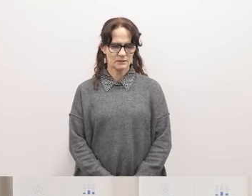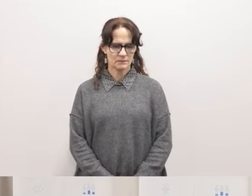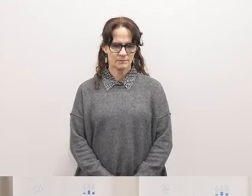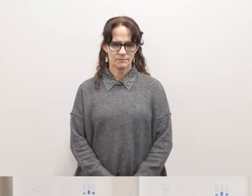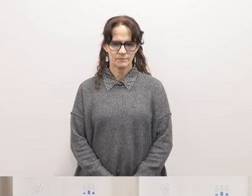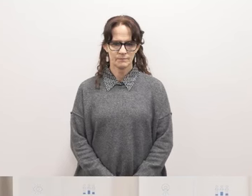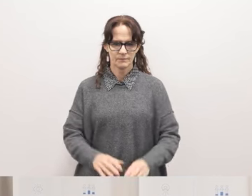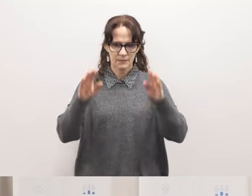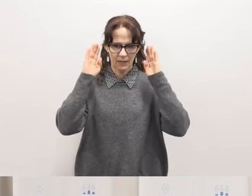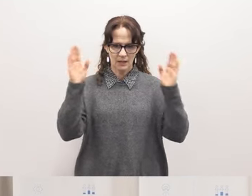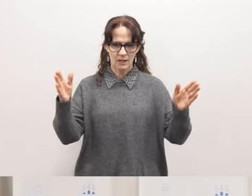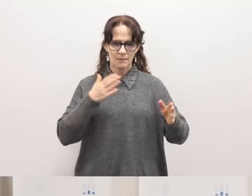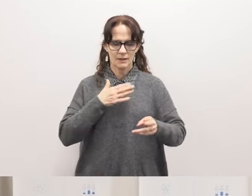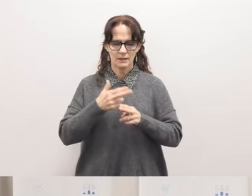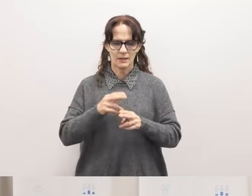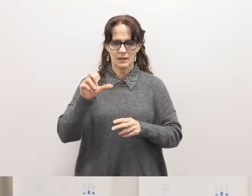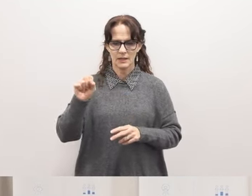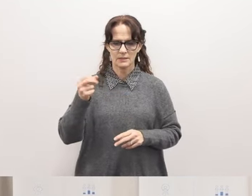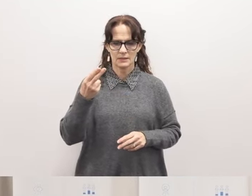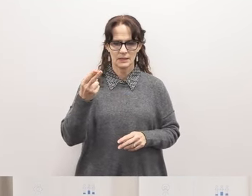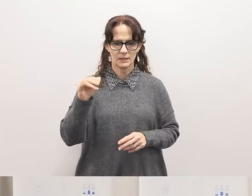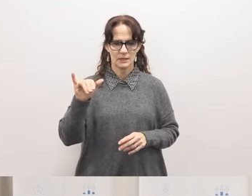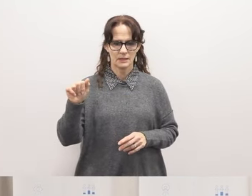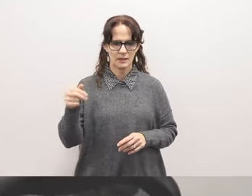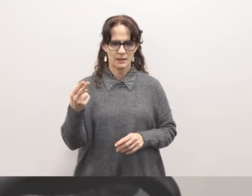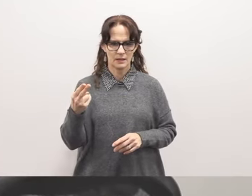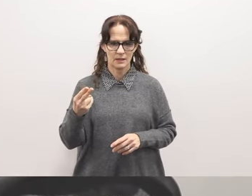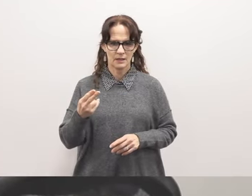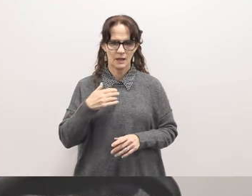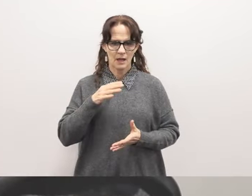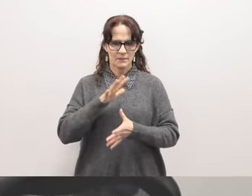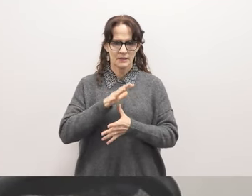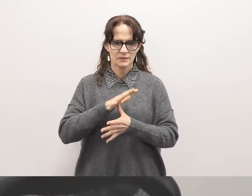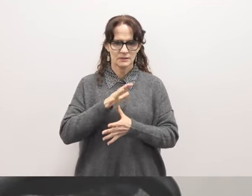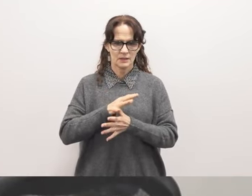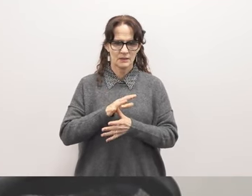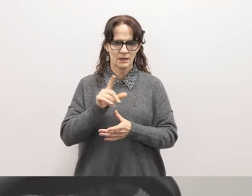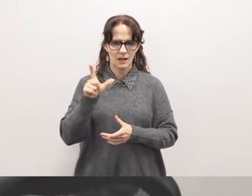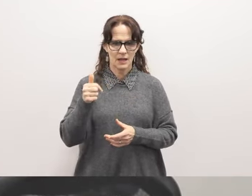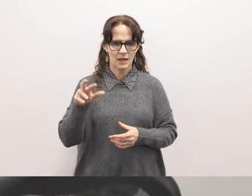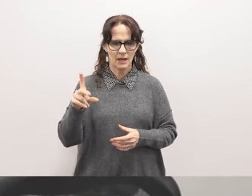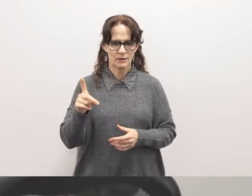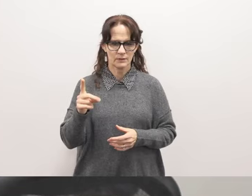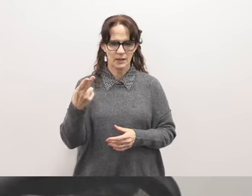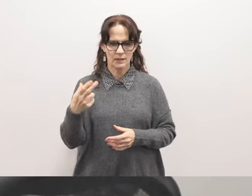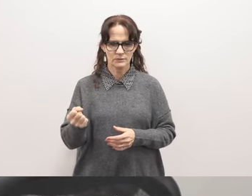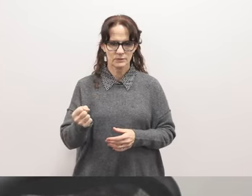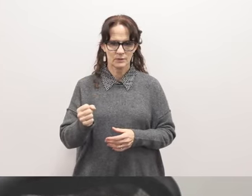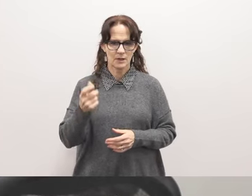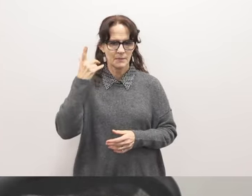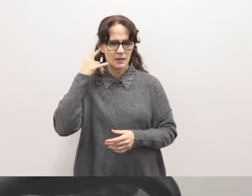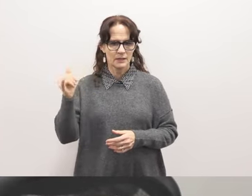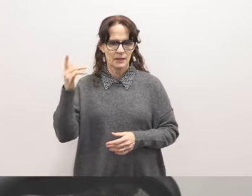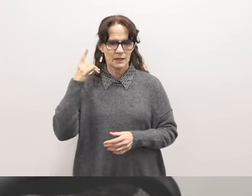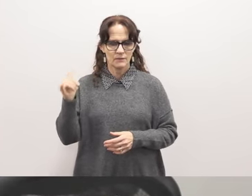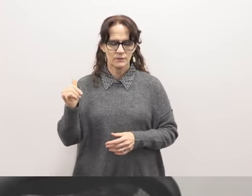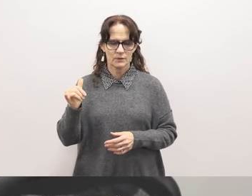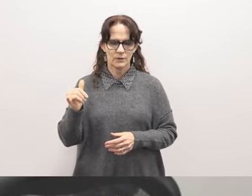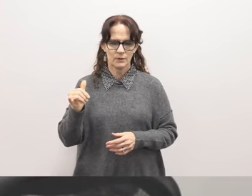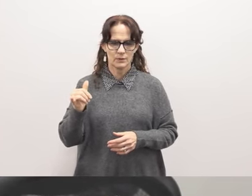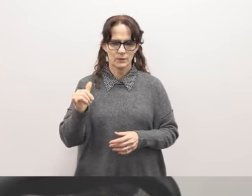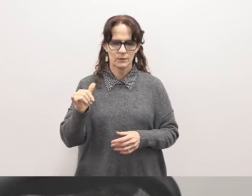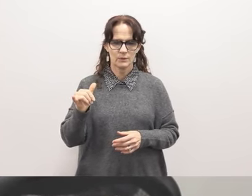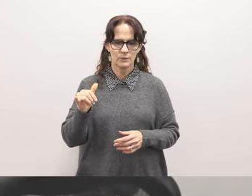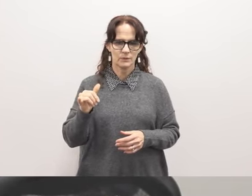Hello. My name is Shia. I'm a senior at Lakewood High School and a member of Californians for Justice Equity Design Team at my